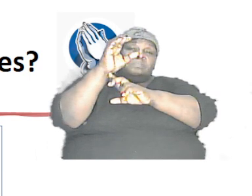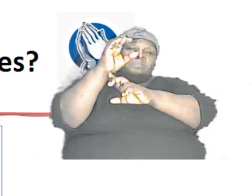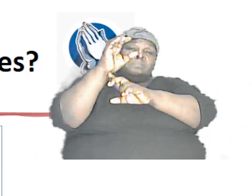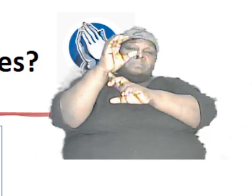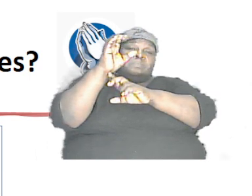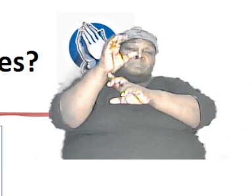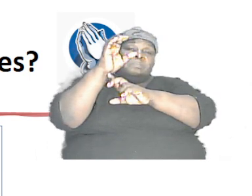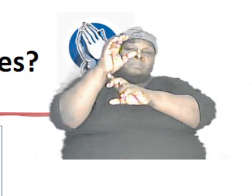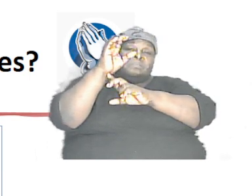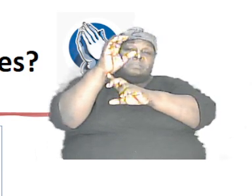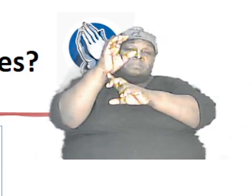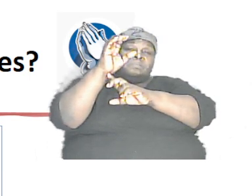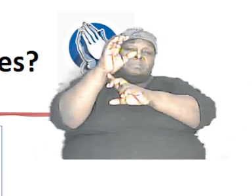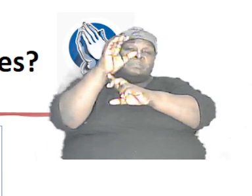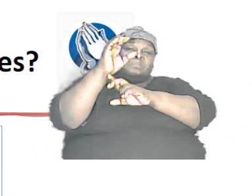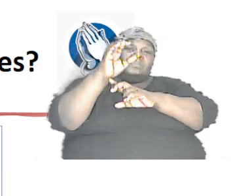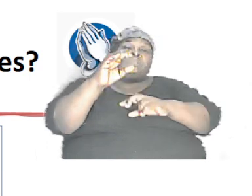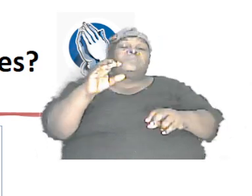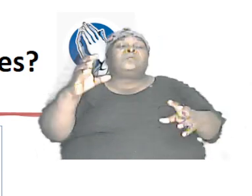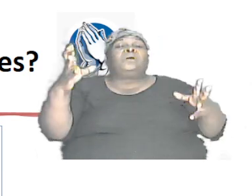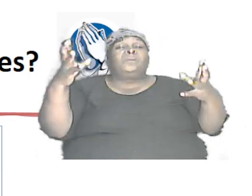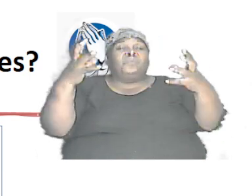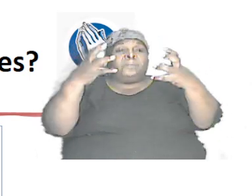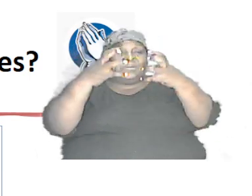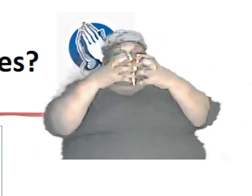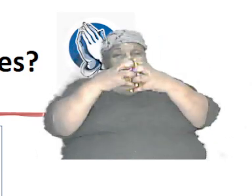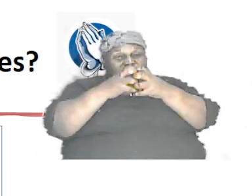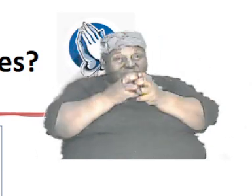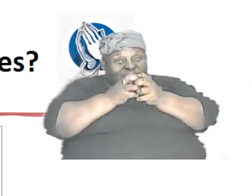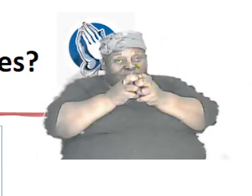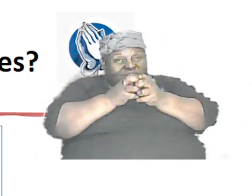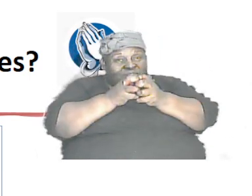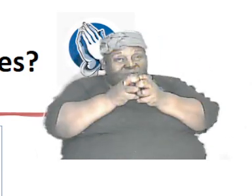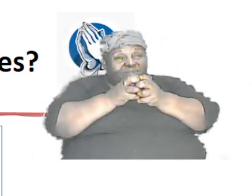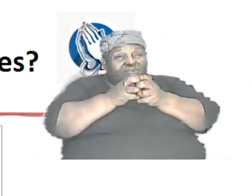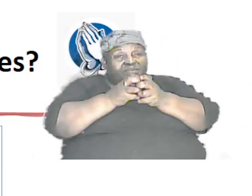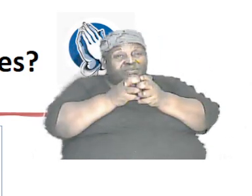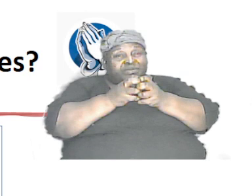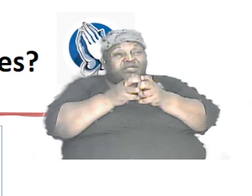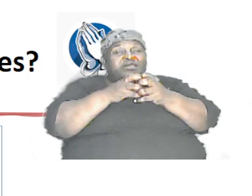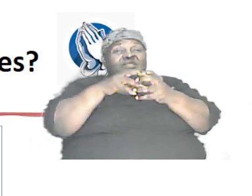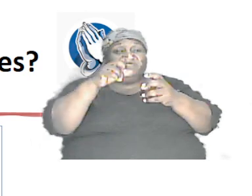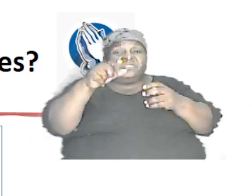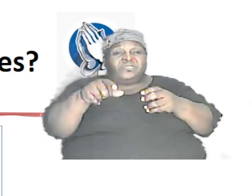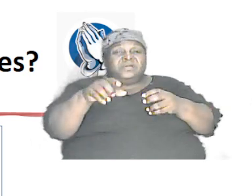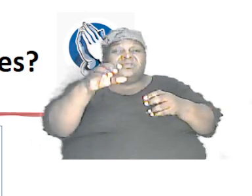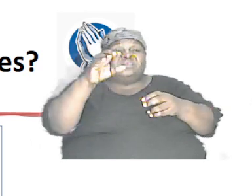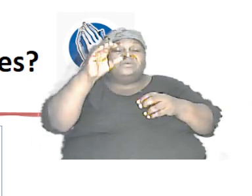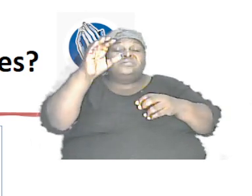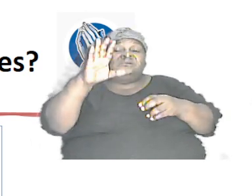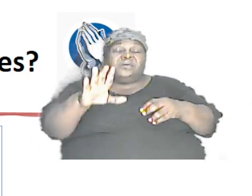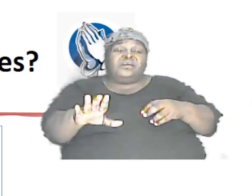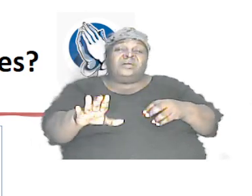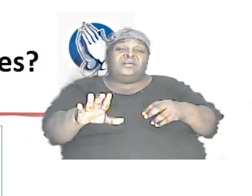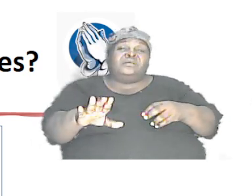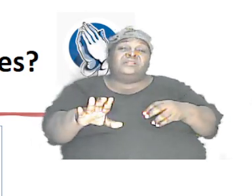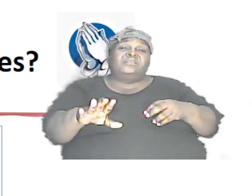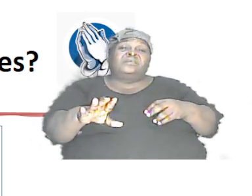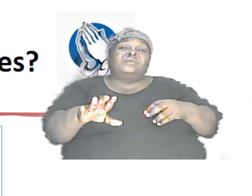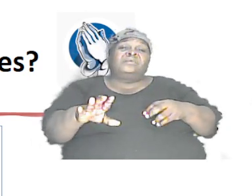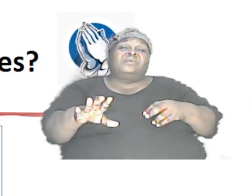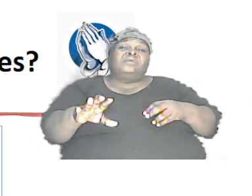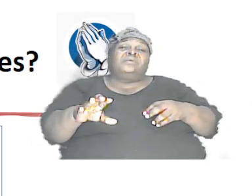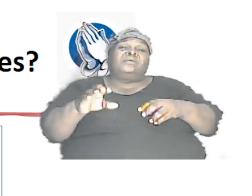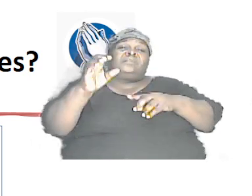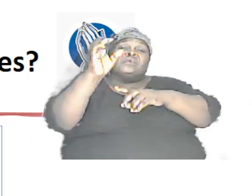two capital C's that is a combination so he has that child can have the capital